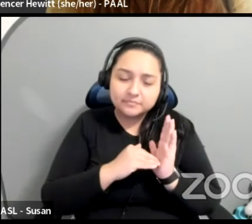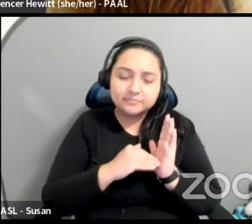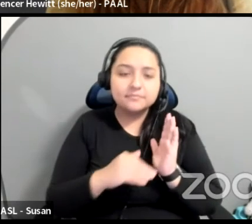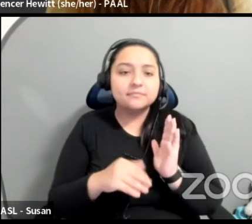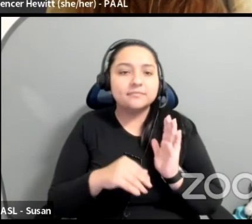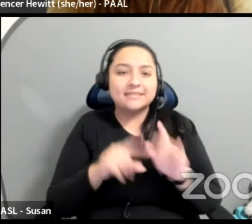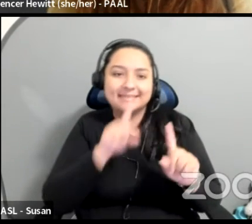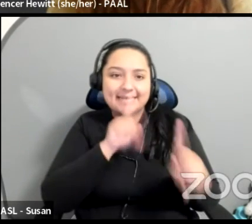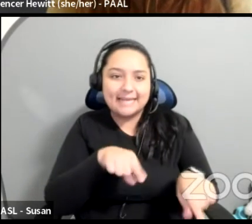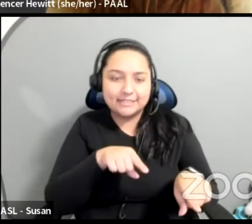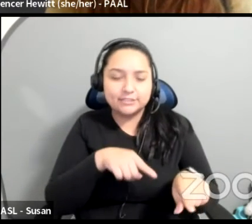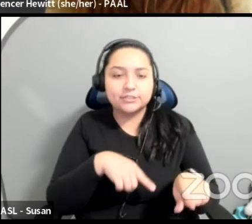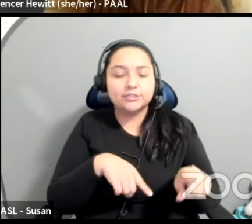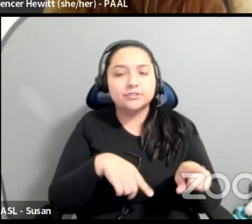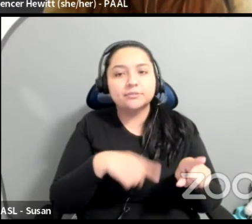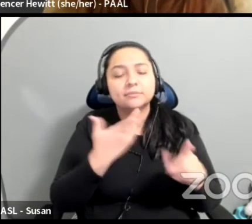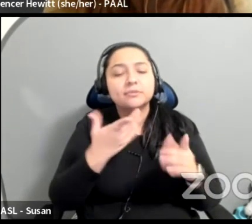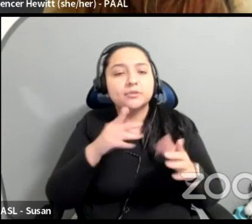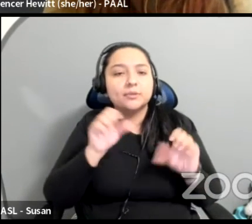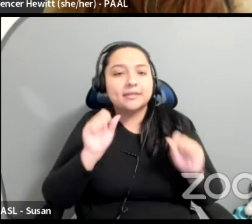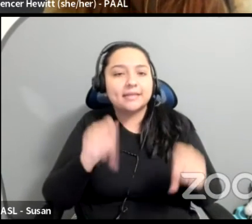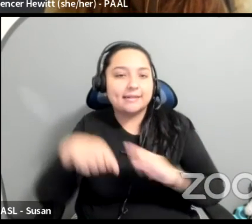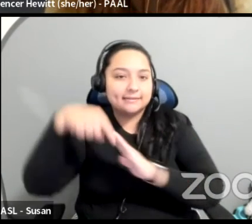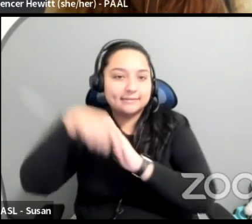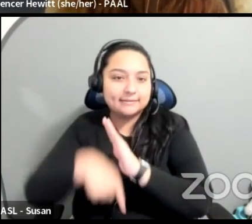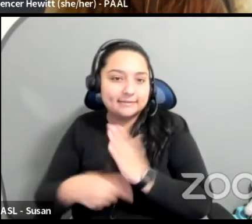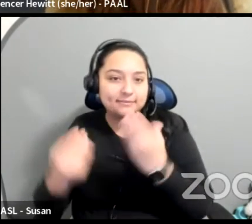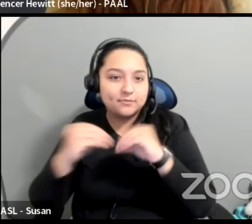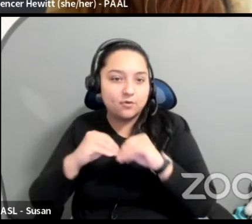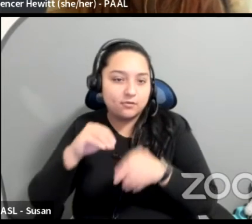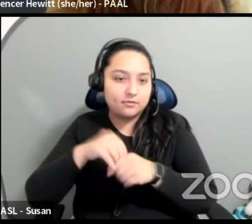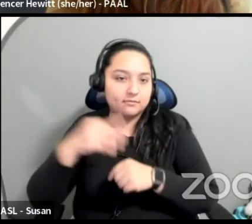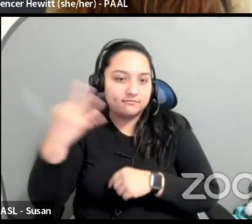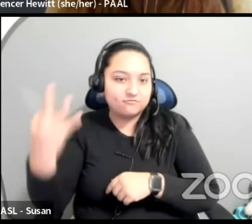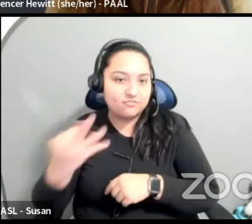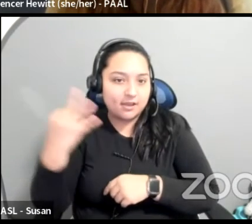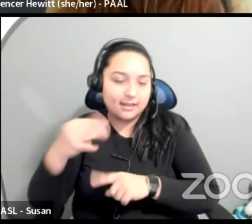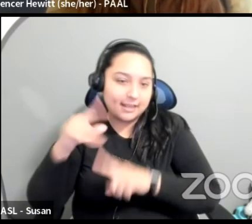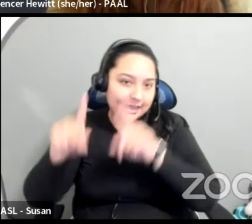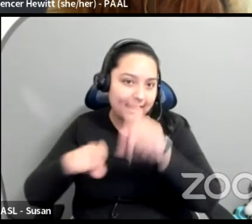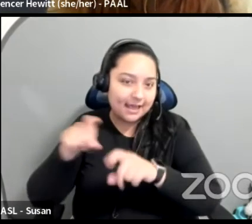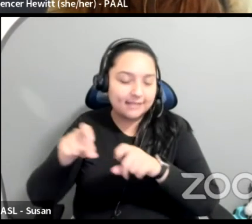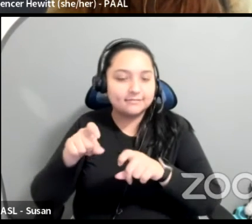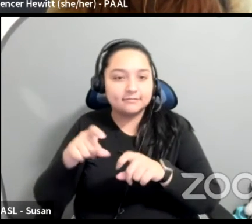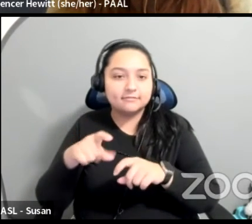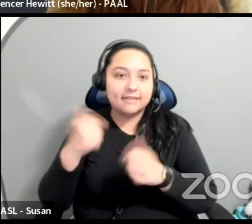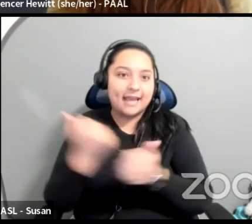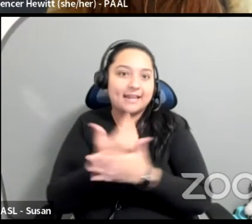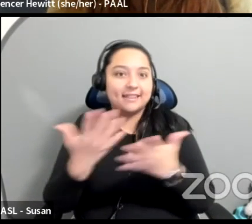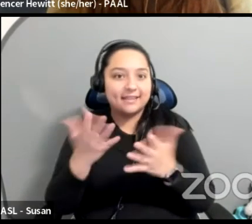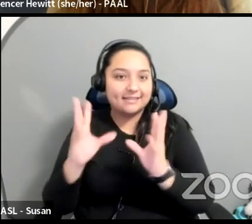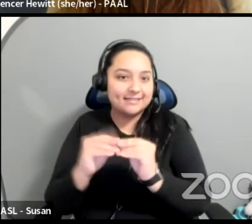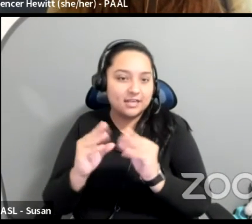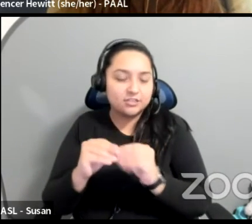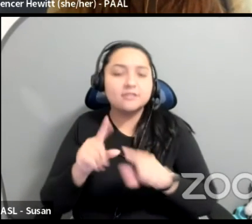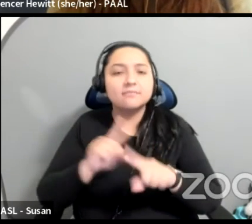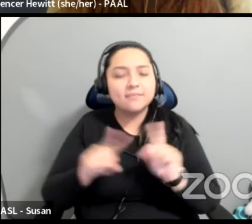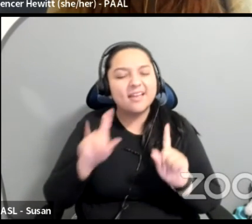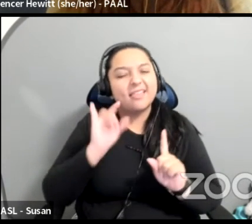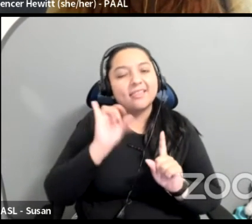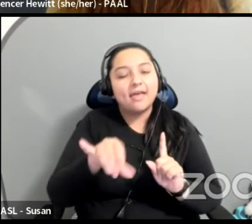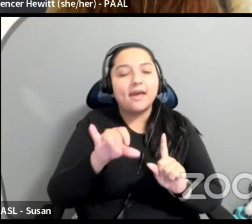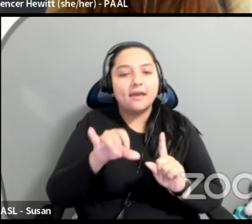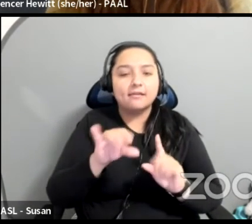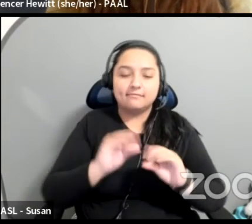conversation that didn't ask me anything. It's just like, this is what shows what the organizations are and they, you know, how their values are going to be